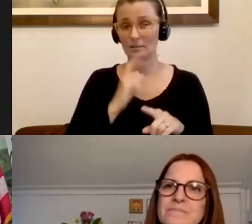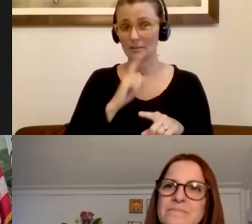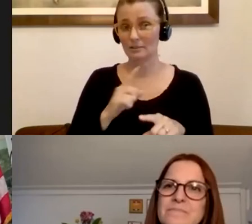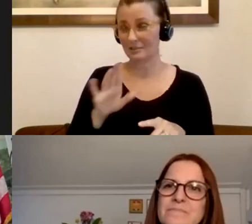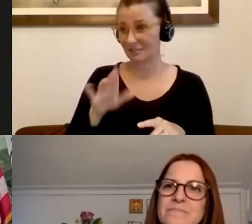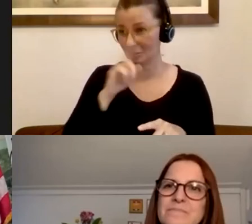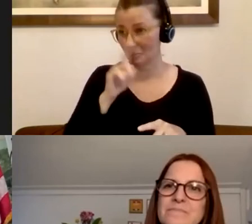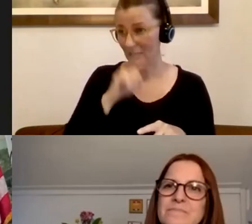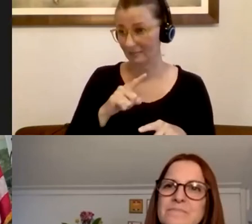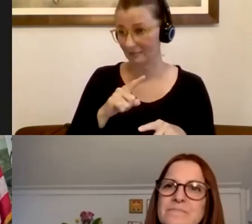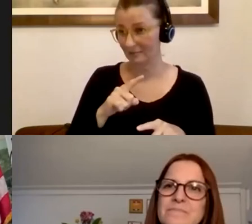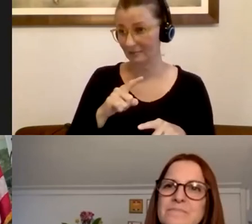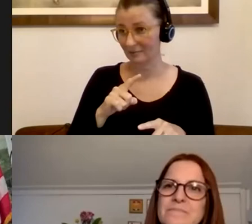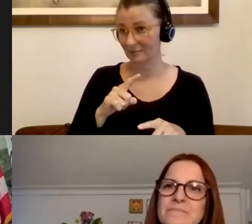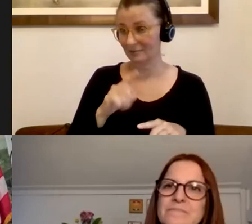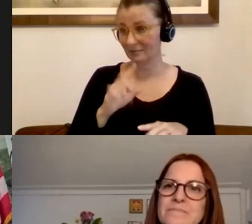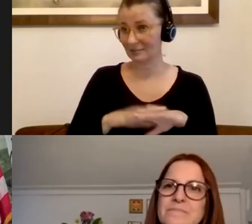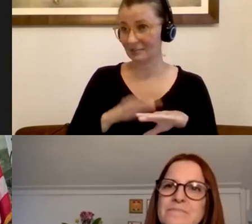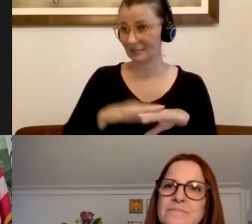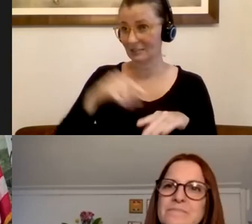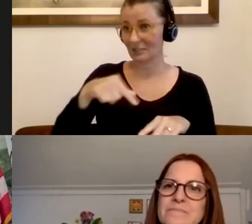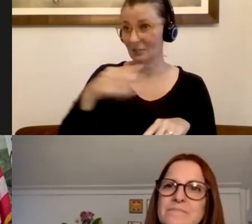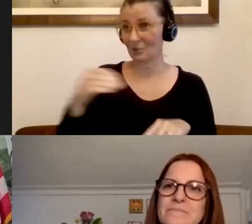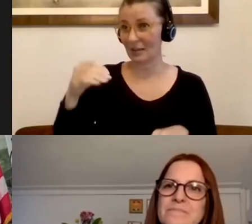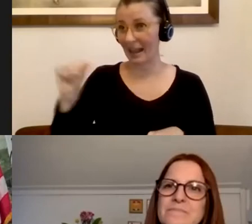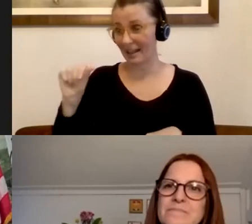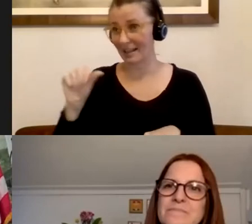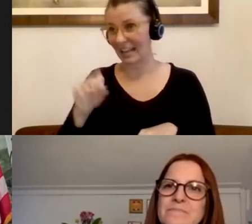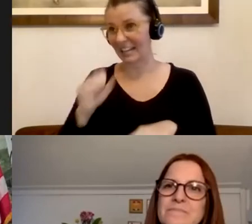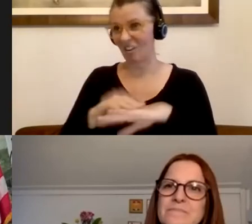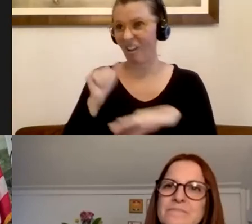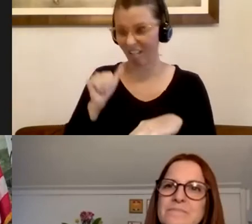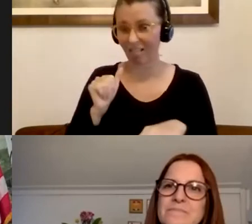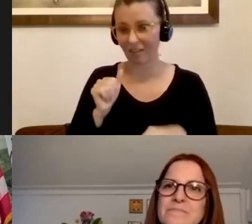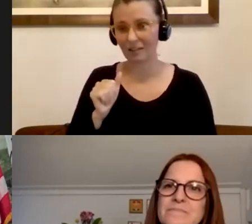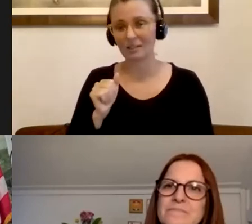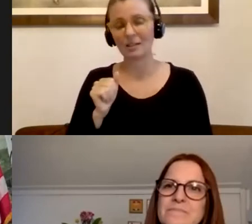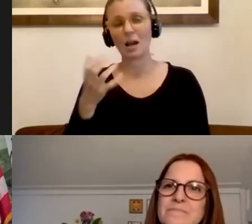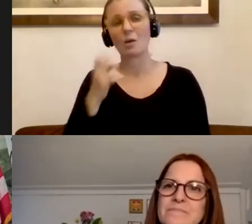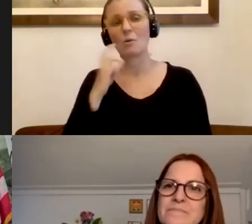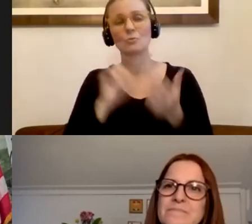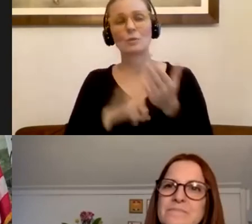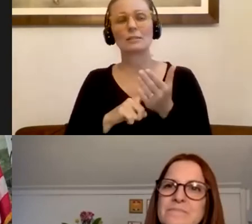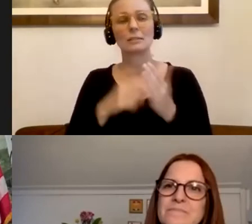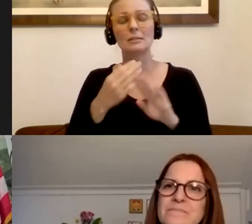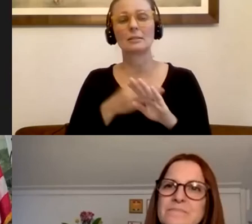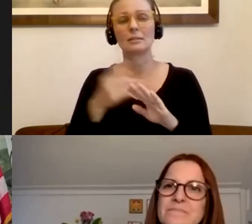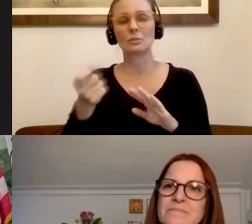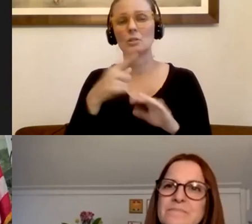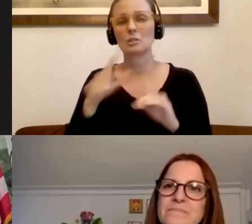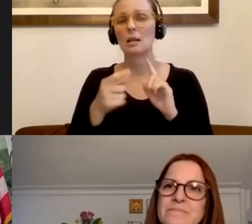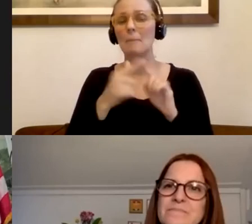heads up in the Q and A function? So we know you're here and I can call on you, but I do want to recognize, uh, before I do that, the question about internet